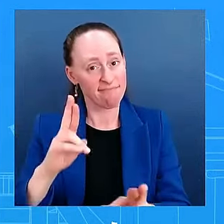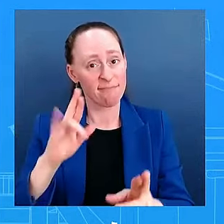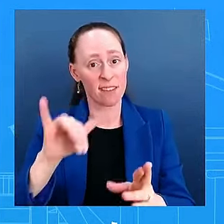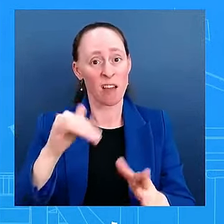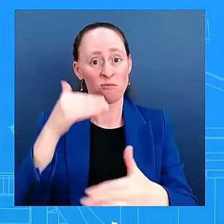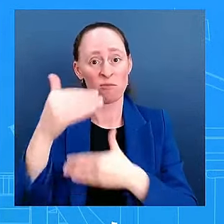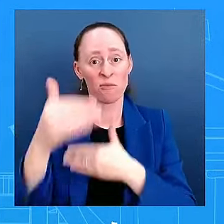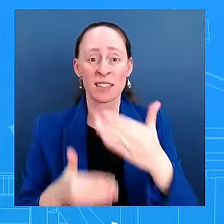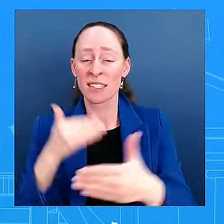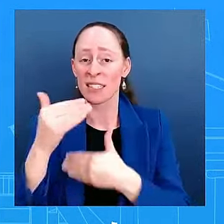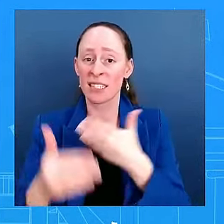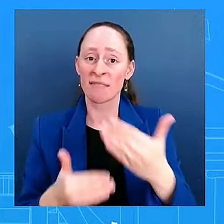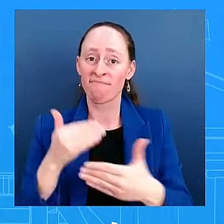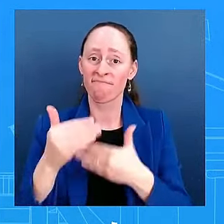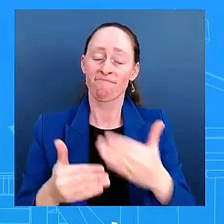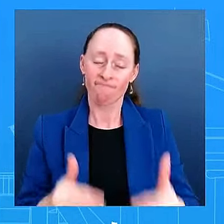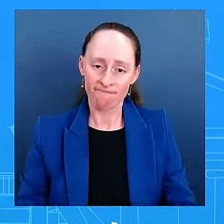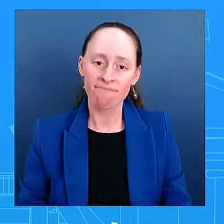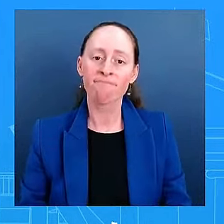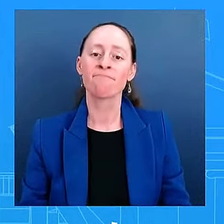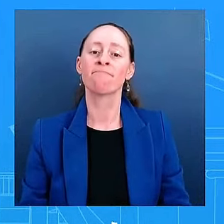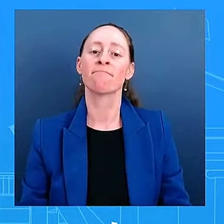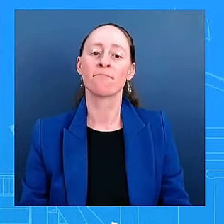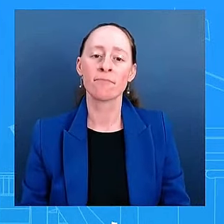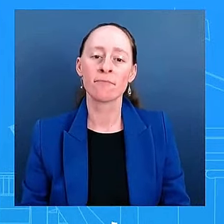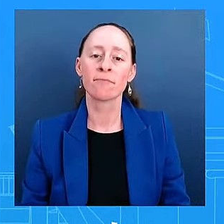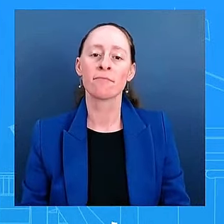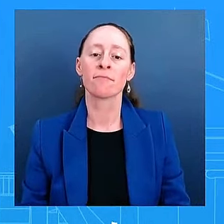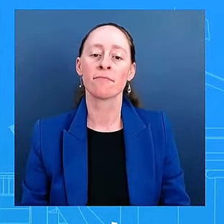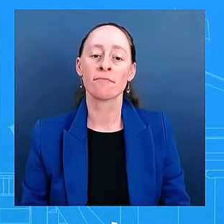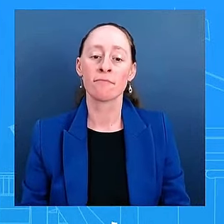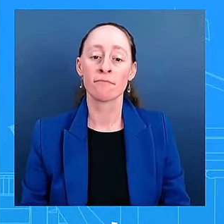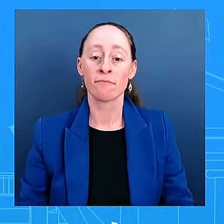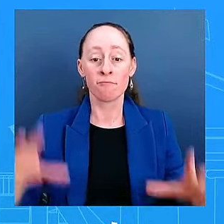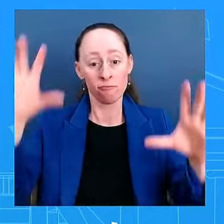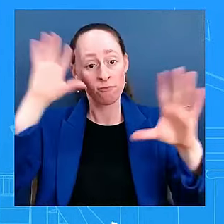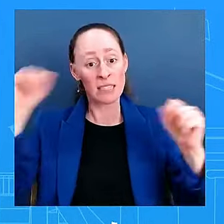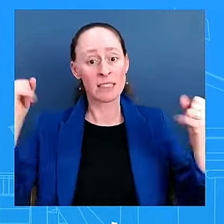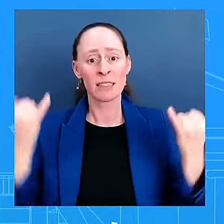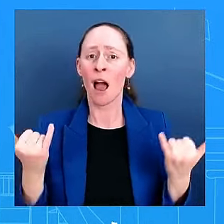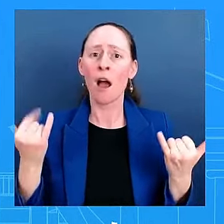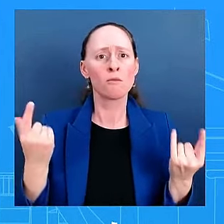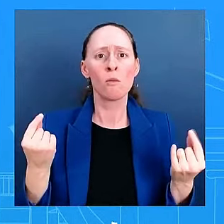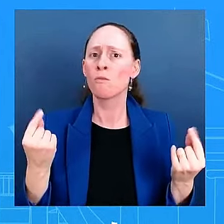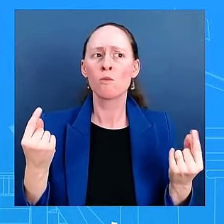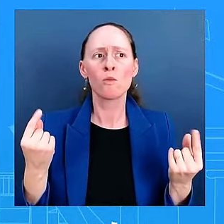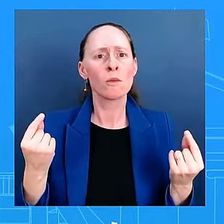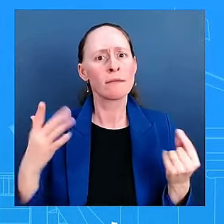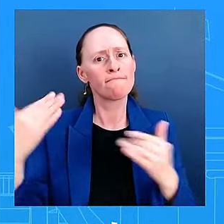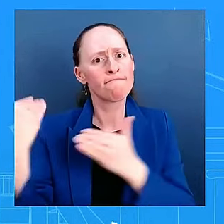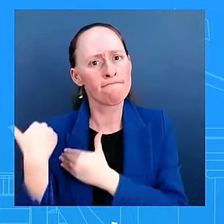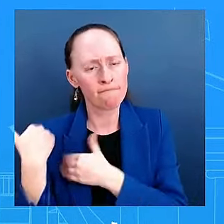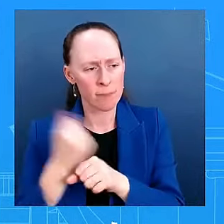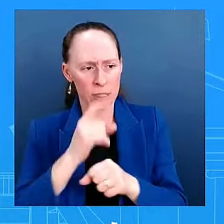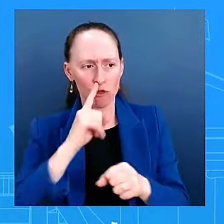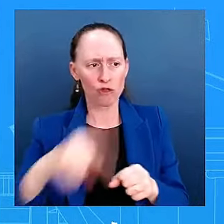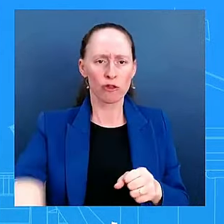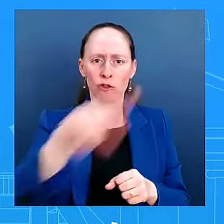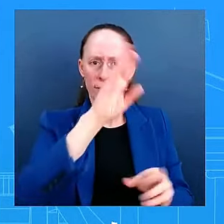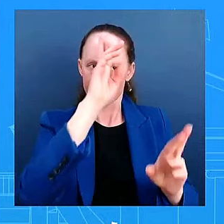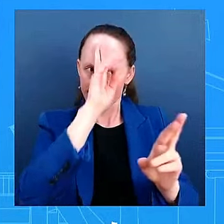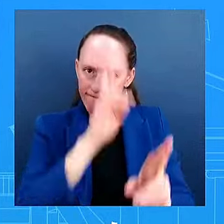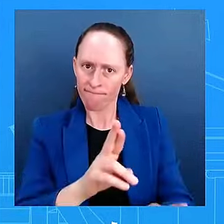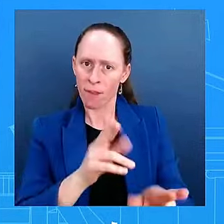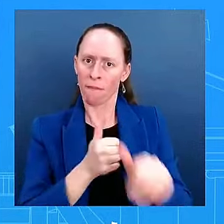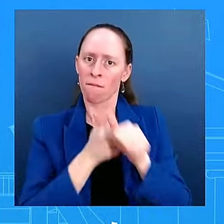job of the president is to make sure we respect that. The job of the president is to make sure that we have a peaceful transfer of power.